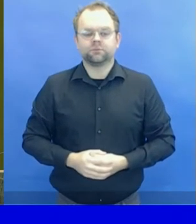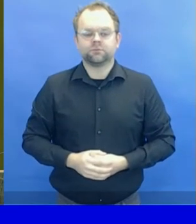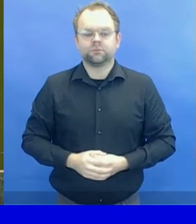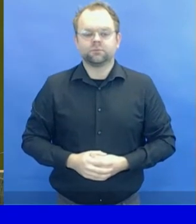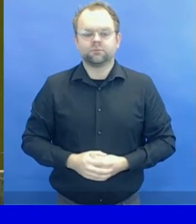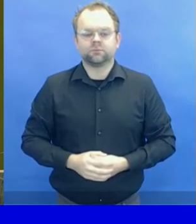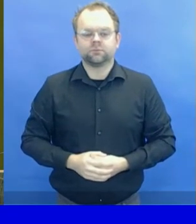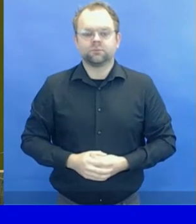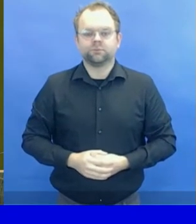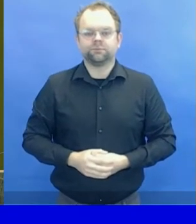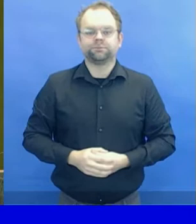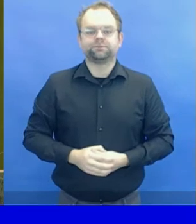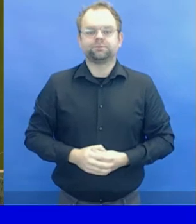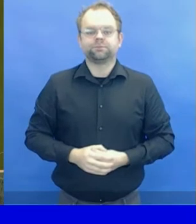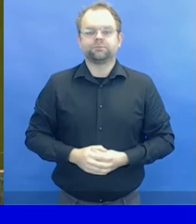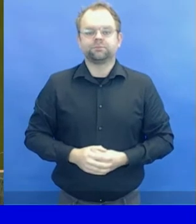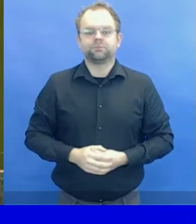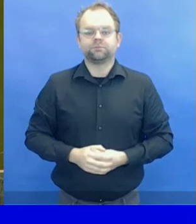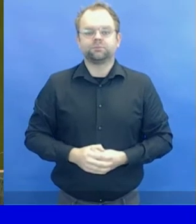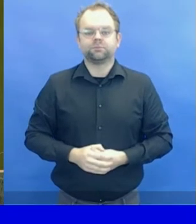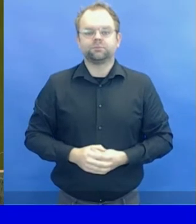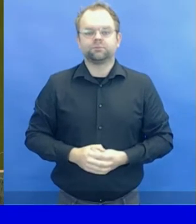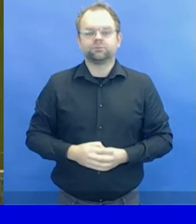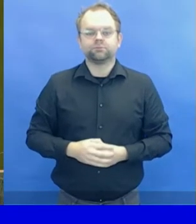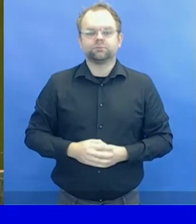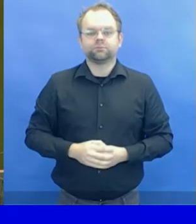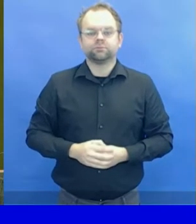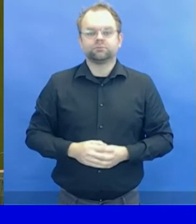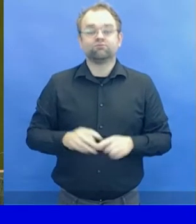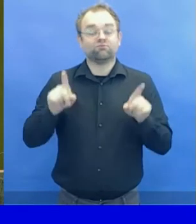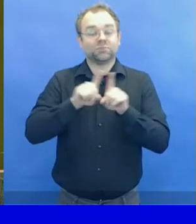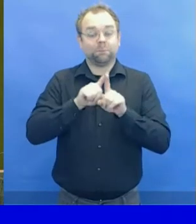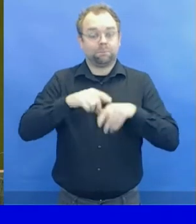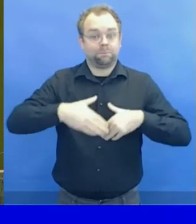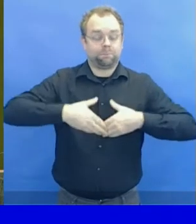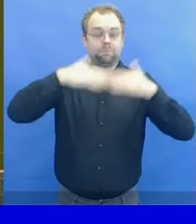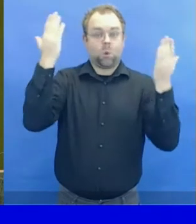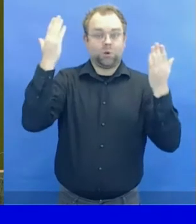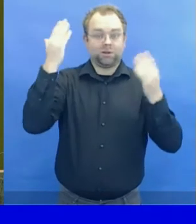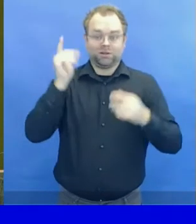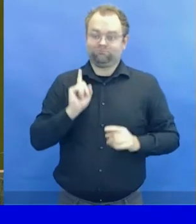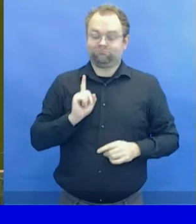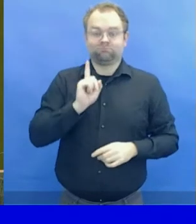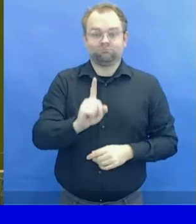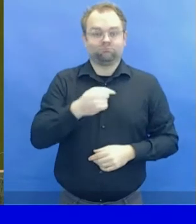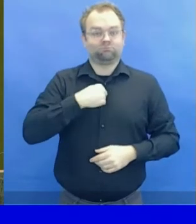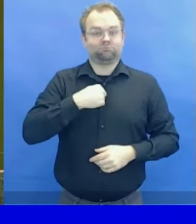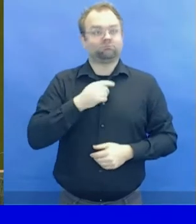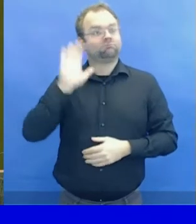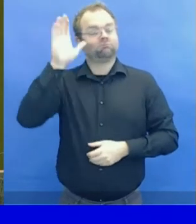We will proceed with item two, which is the adoption of the agenda.